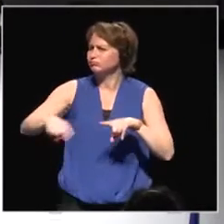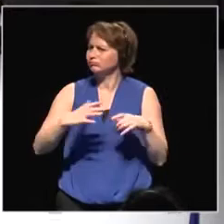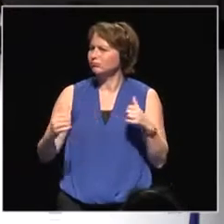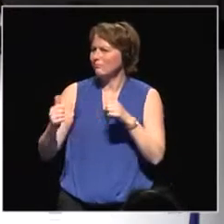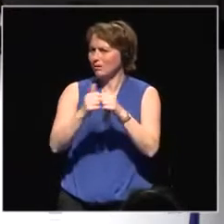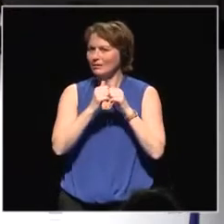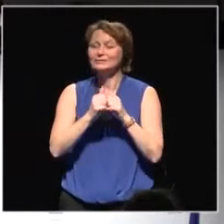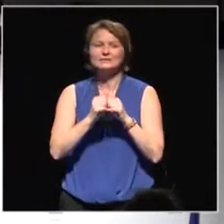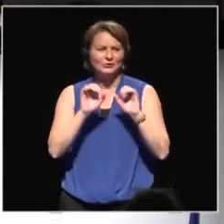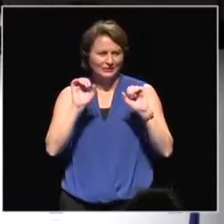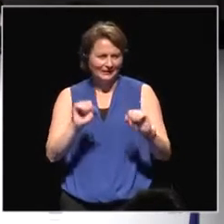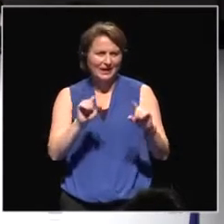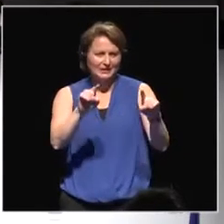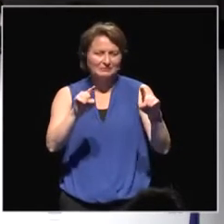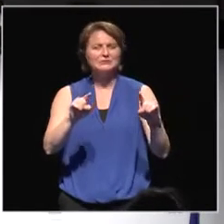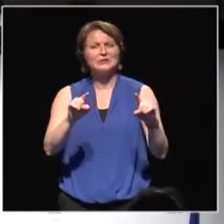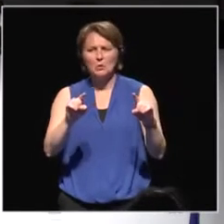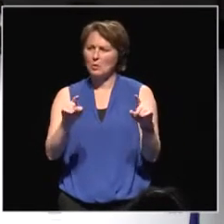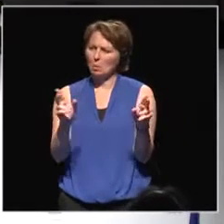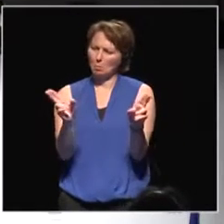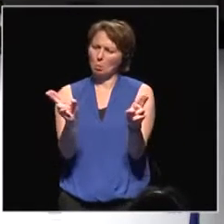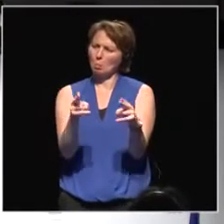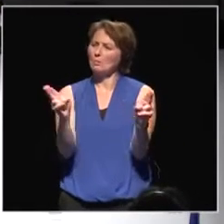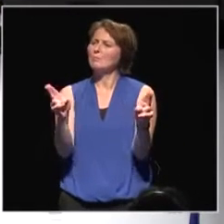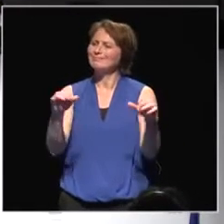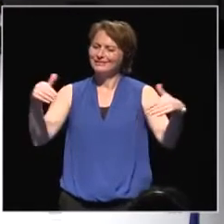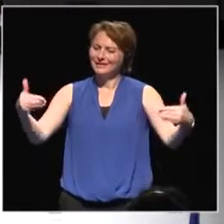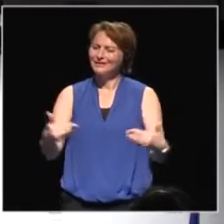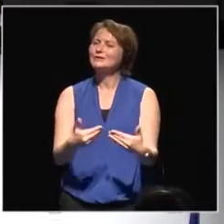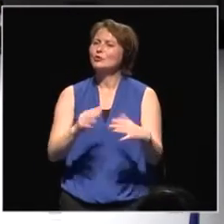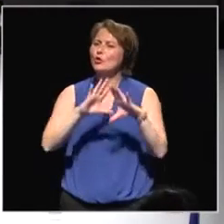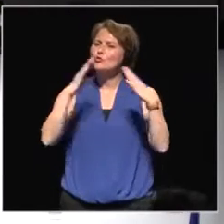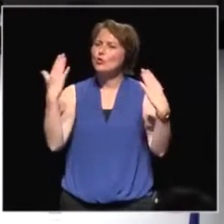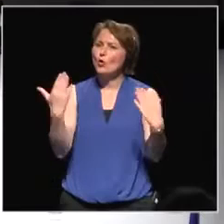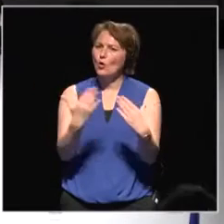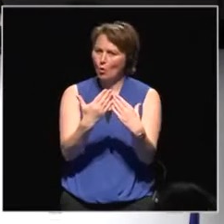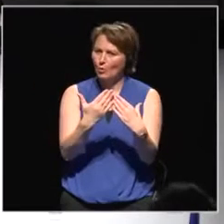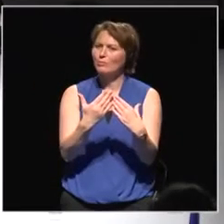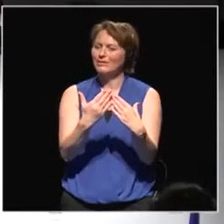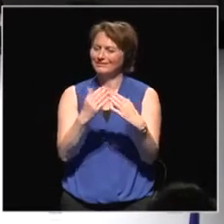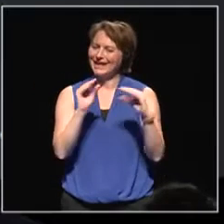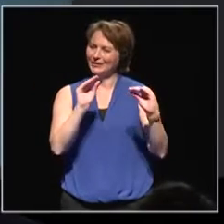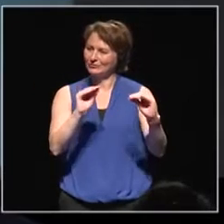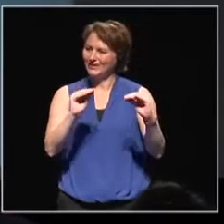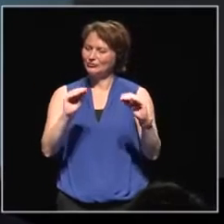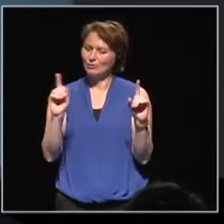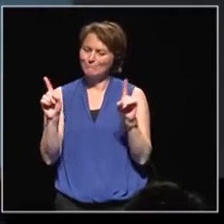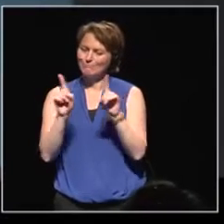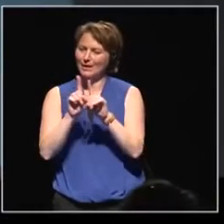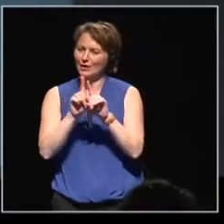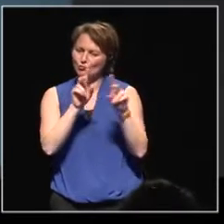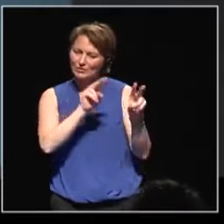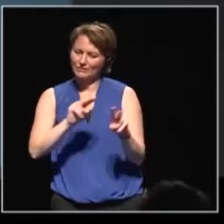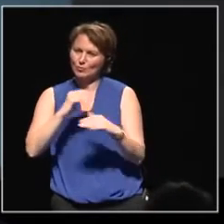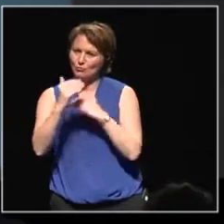to give you a brief introduction to the European Global Education peer review process. We believe this is a very